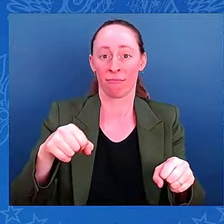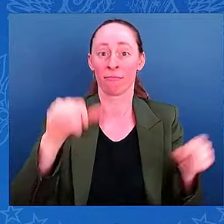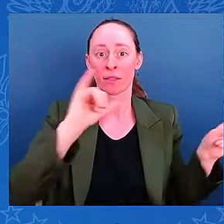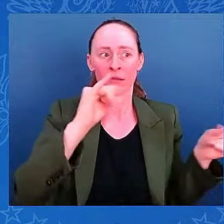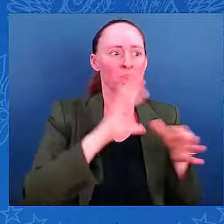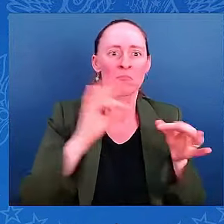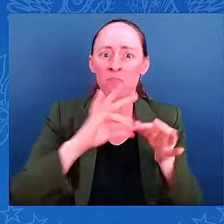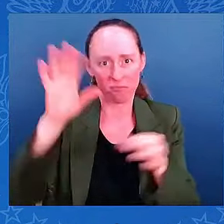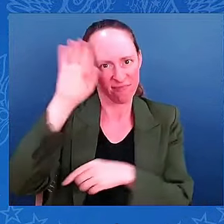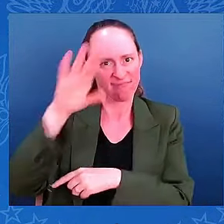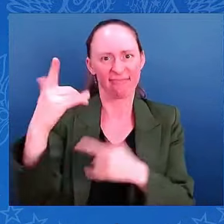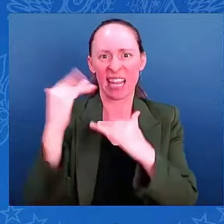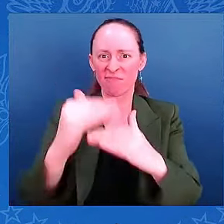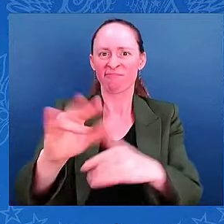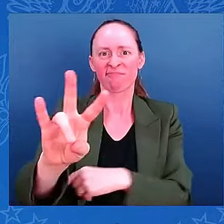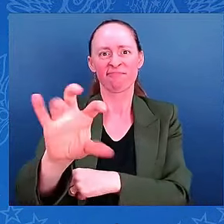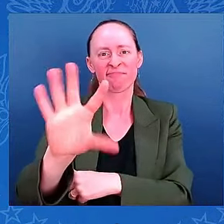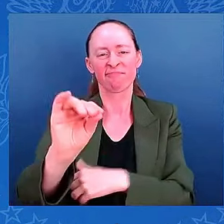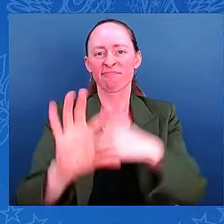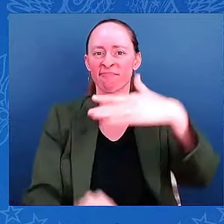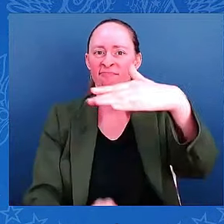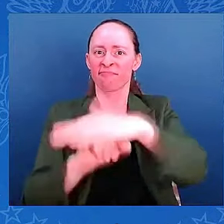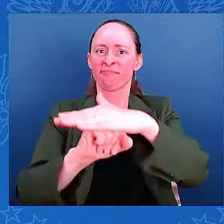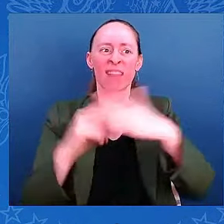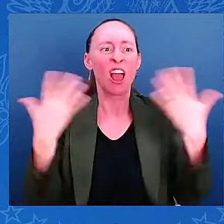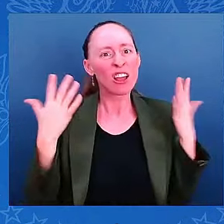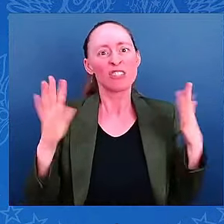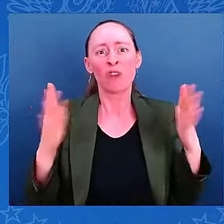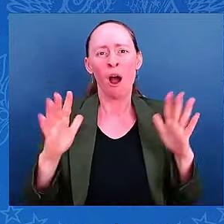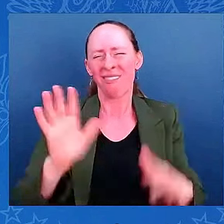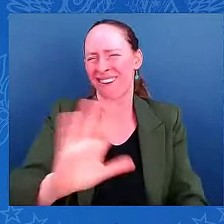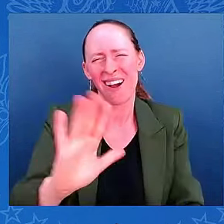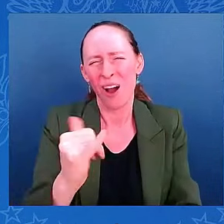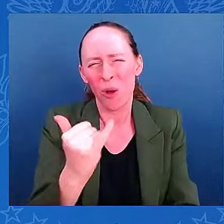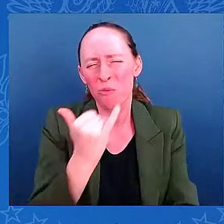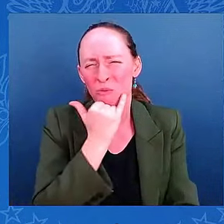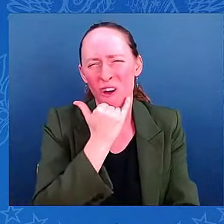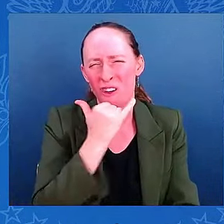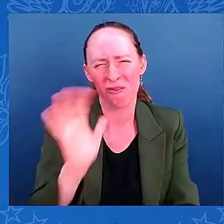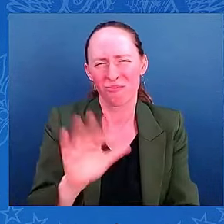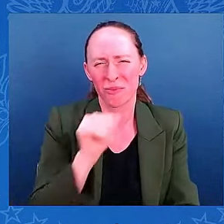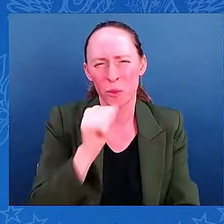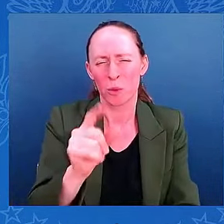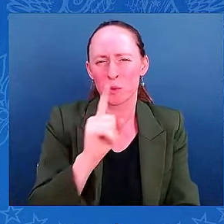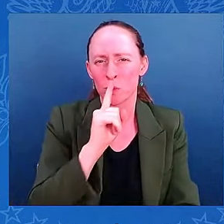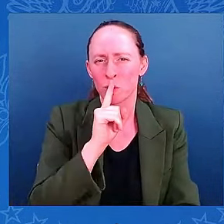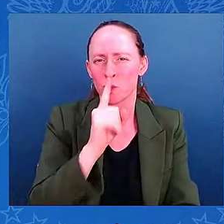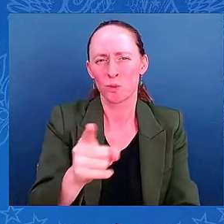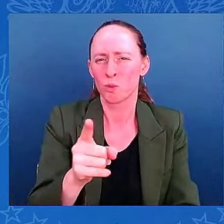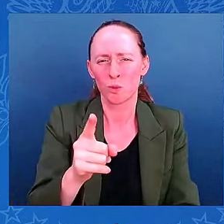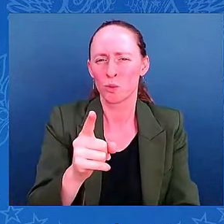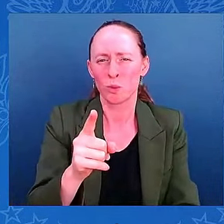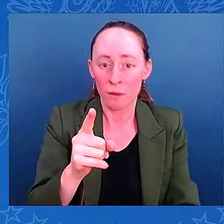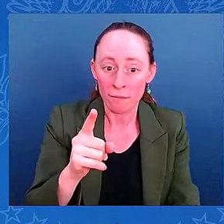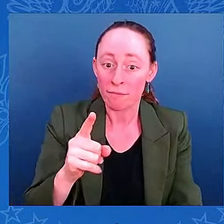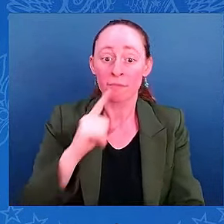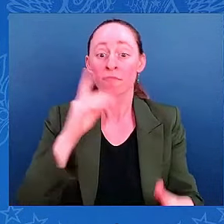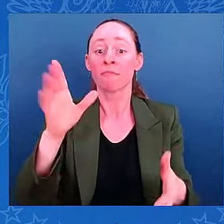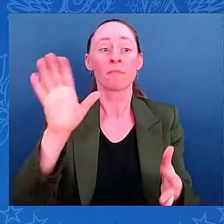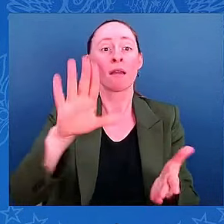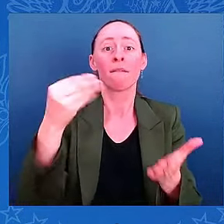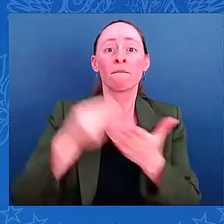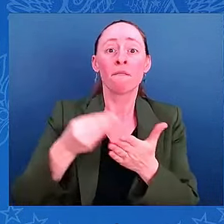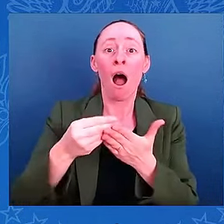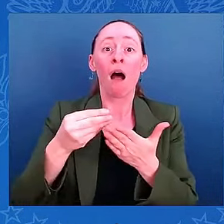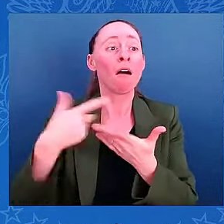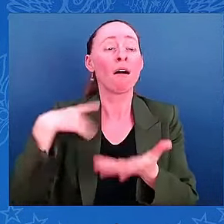true. They're saying the money needed for this crisis is being diverted to migrants. What a ridiculous thing